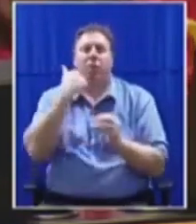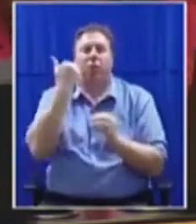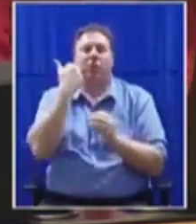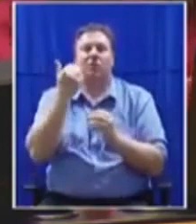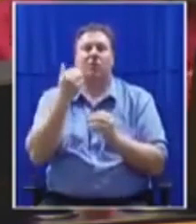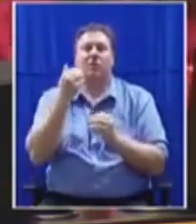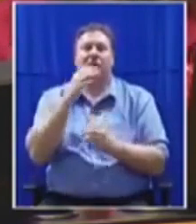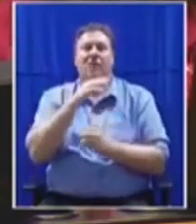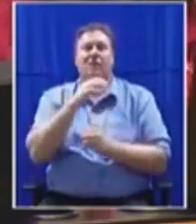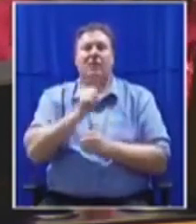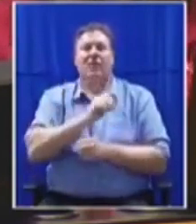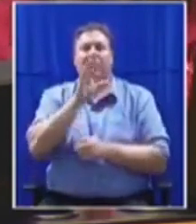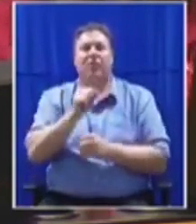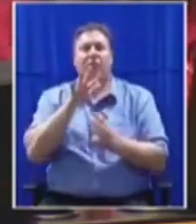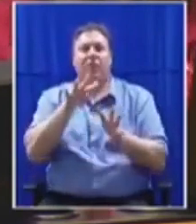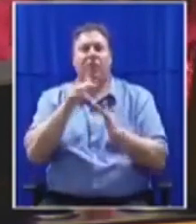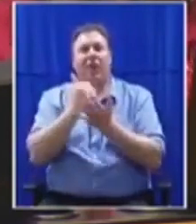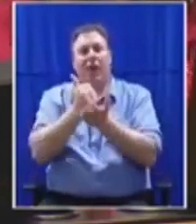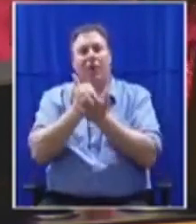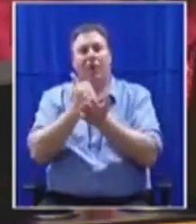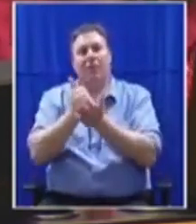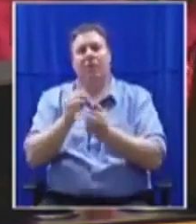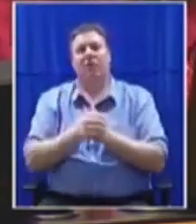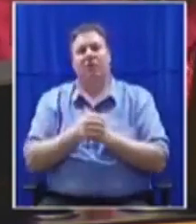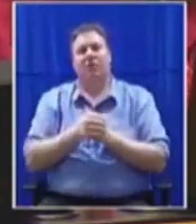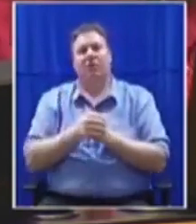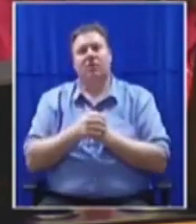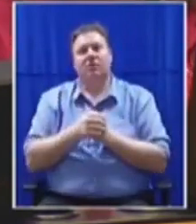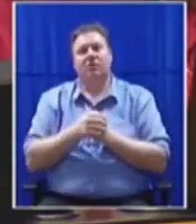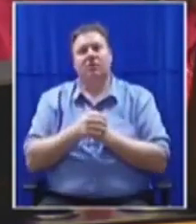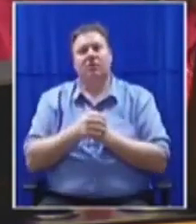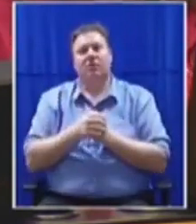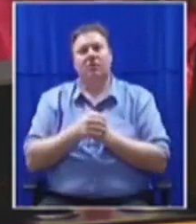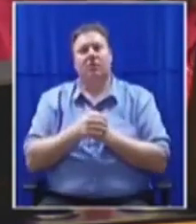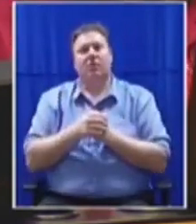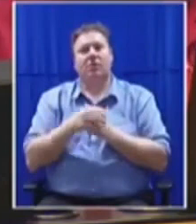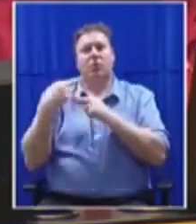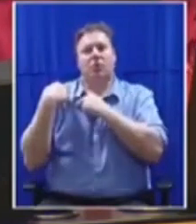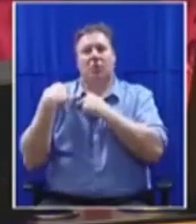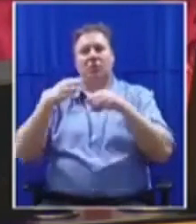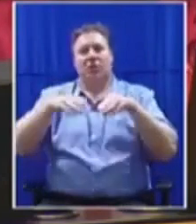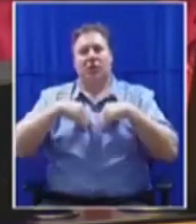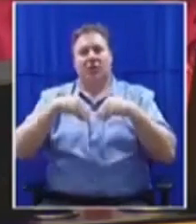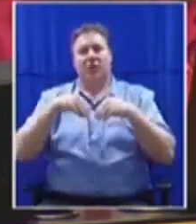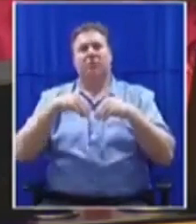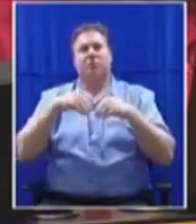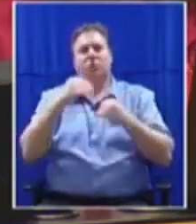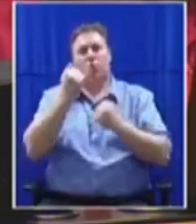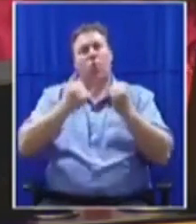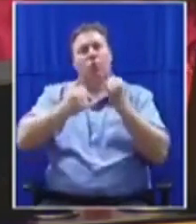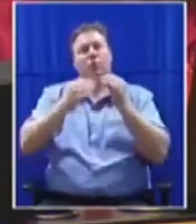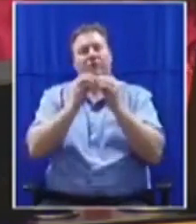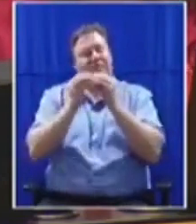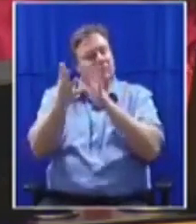the failures of the state to African migrants and begin to take responsibility to fix the wrongs of the country. Condemned in the